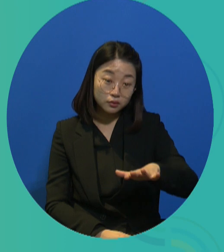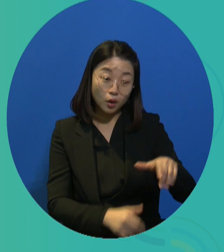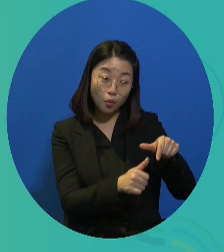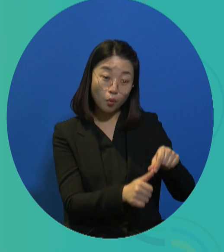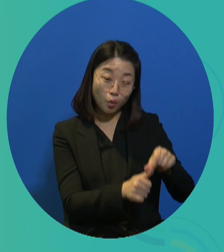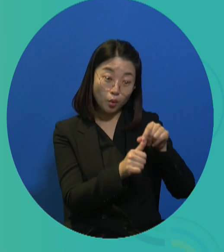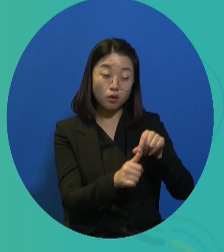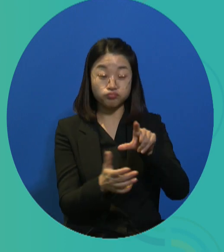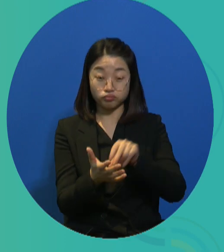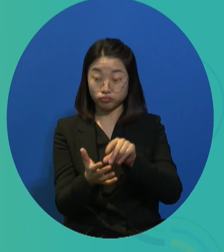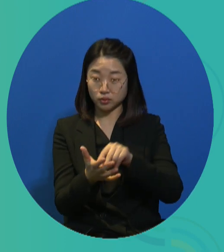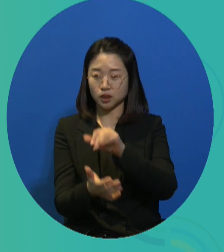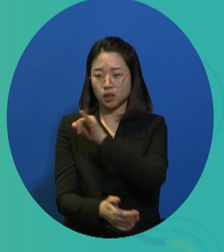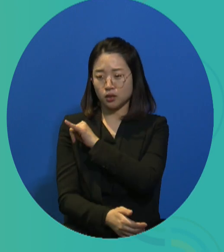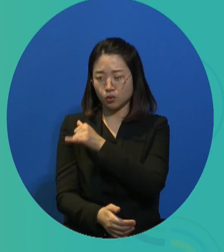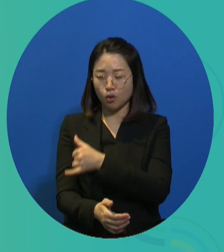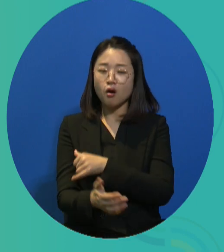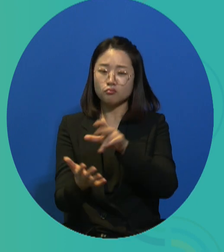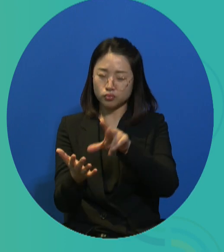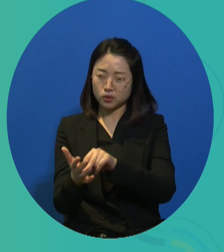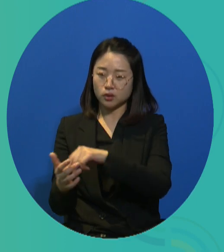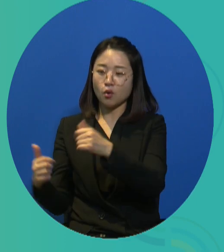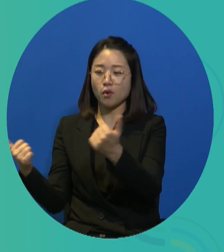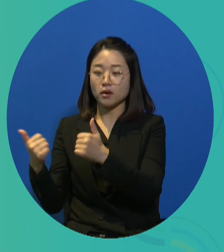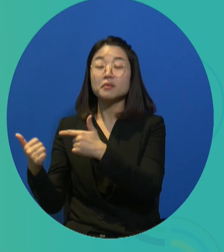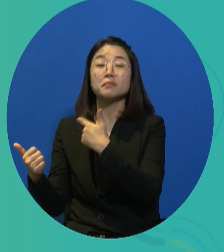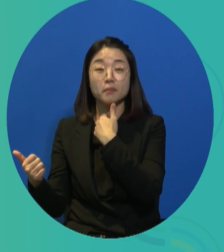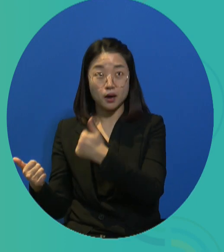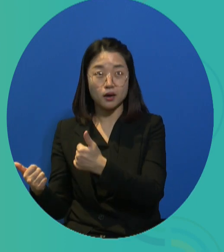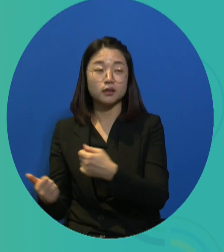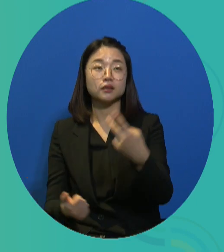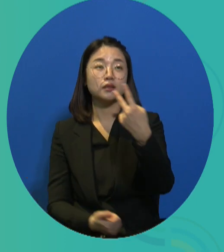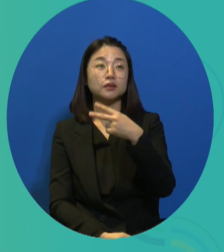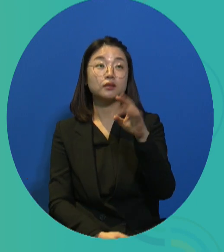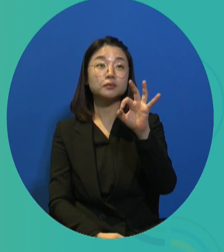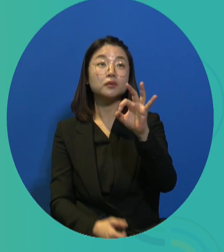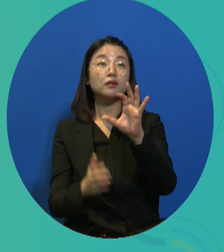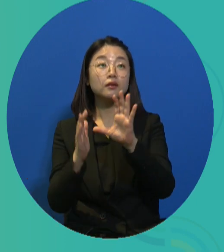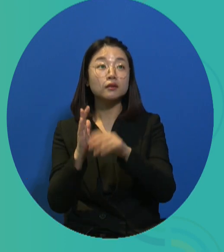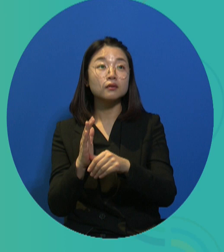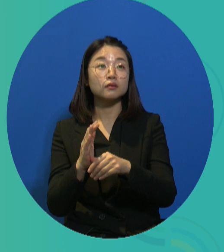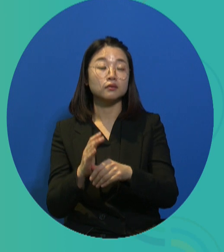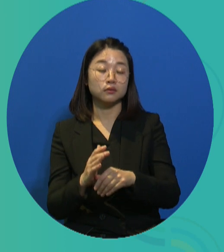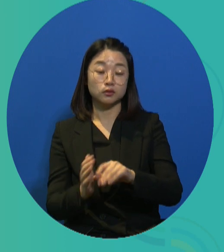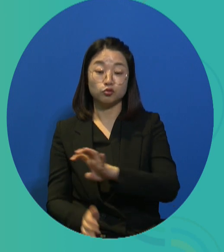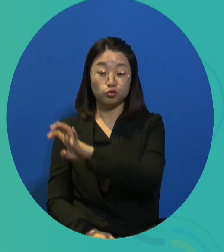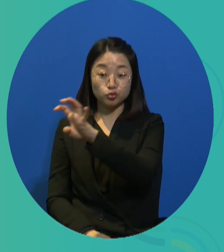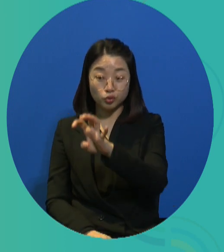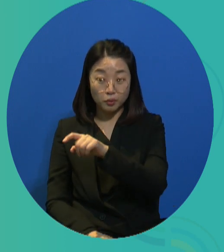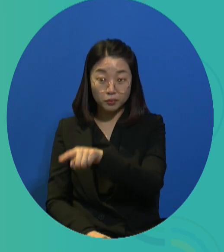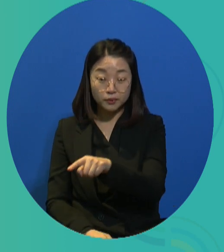Also, the action plan by the EU provided a foundation and in 2010,